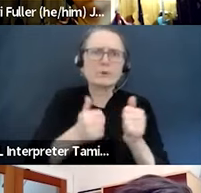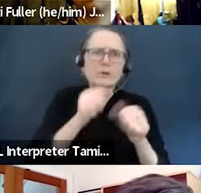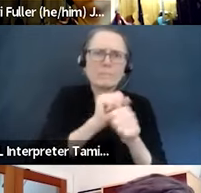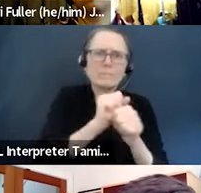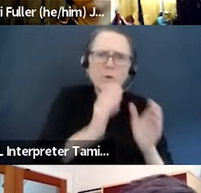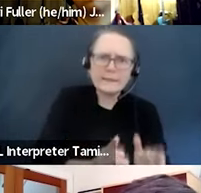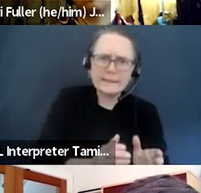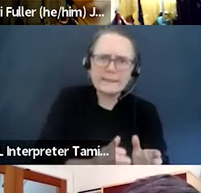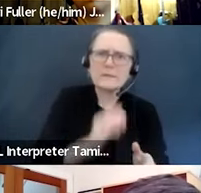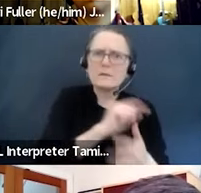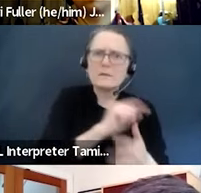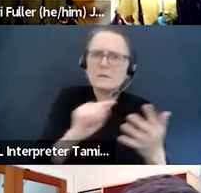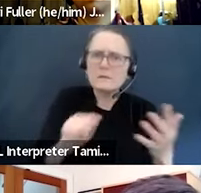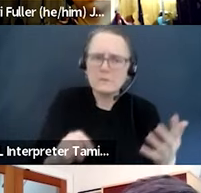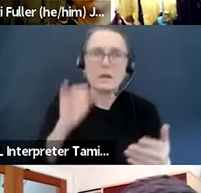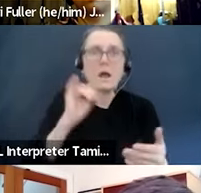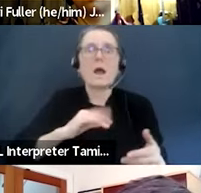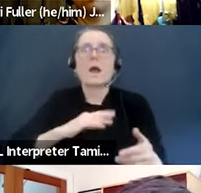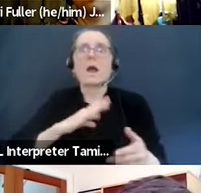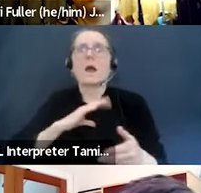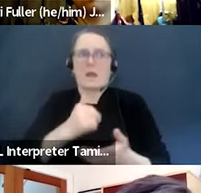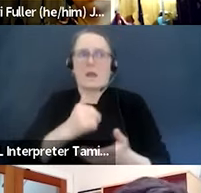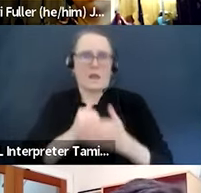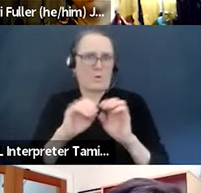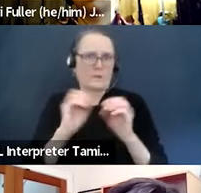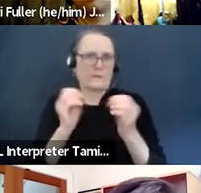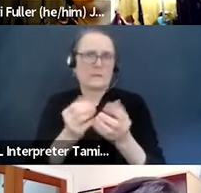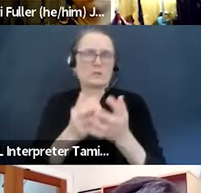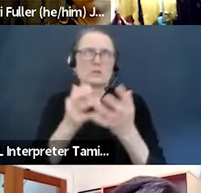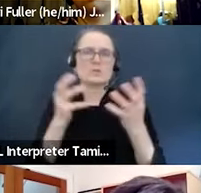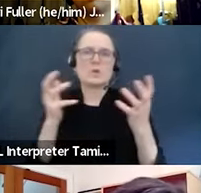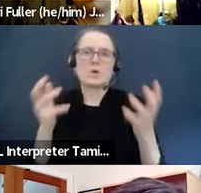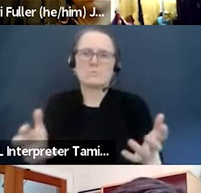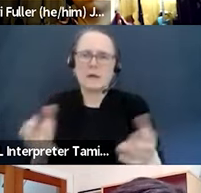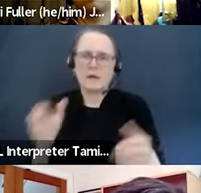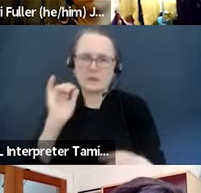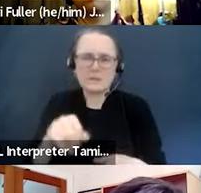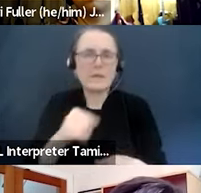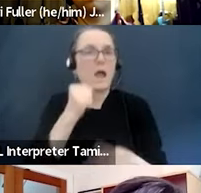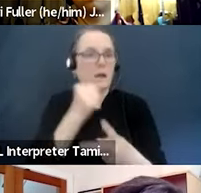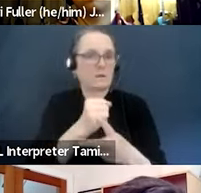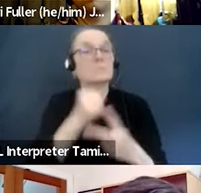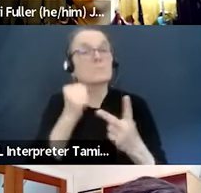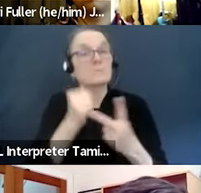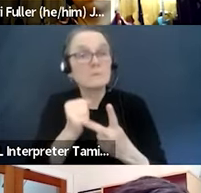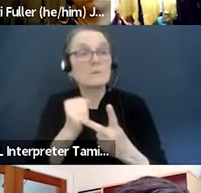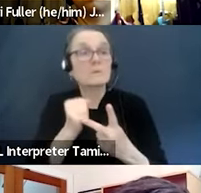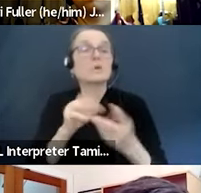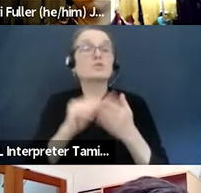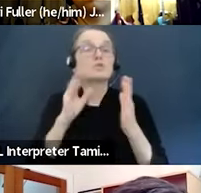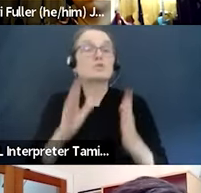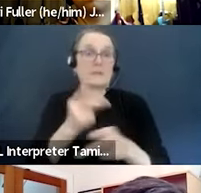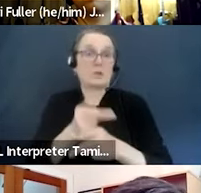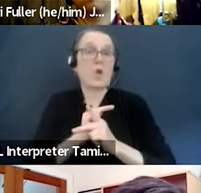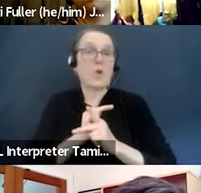into the future, into 2022 and beyond. And other ideas like student loan forgiveness and individual tax credits